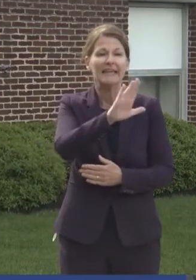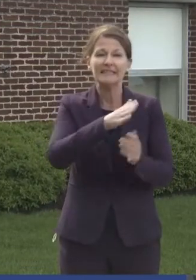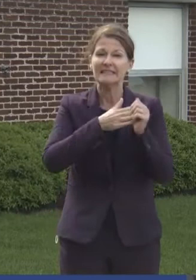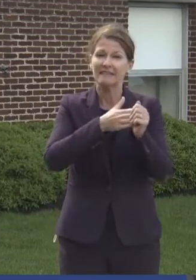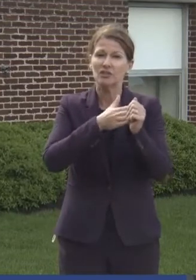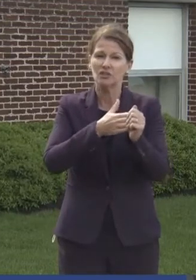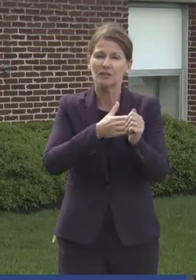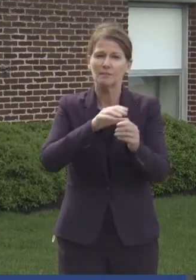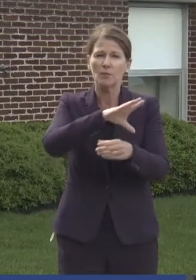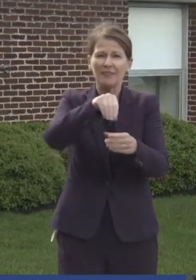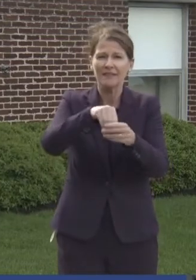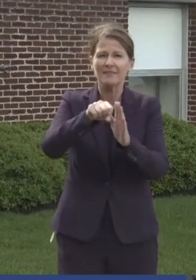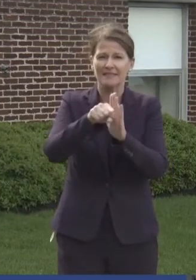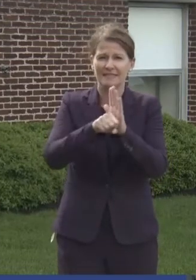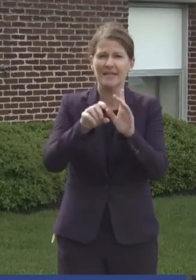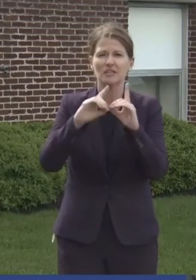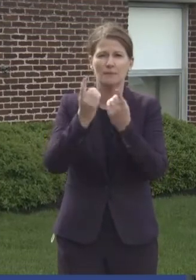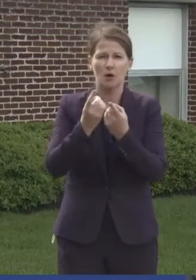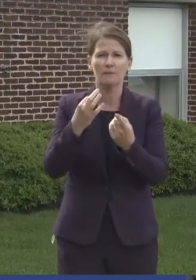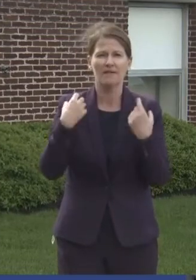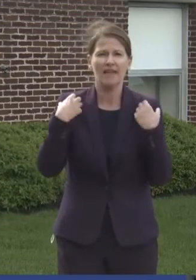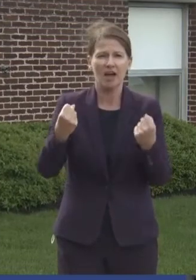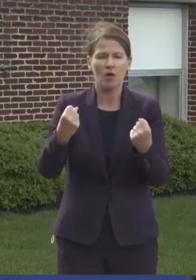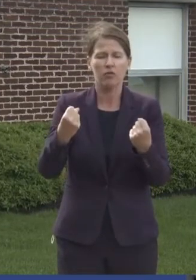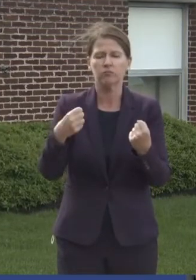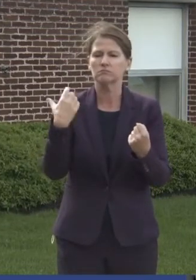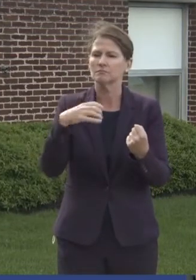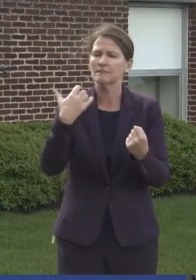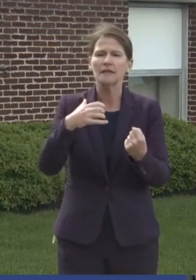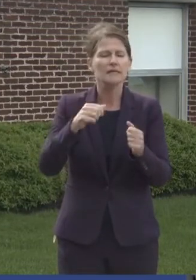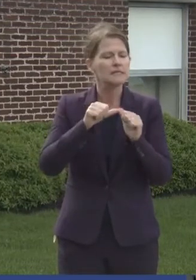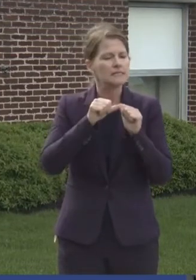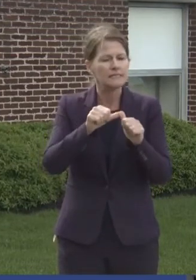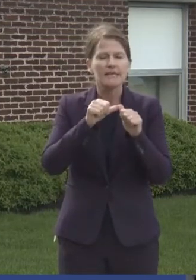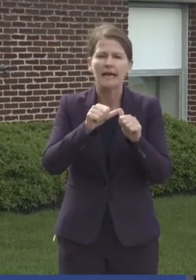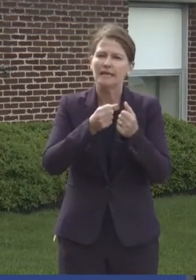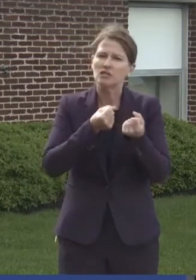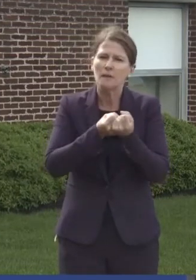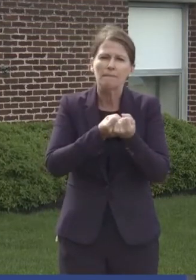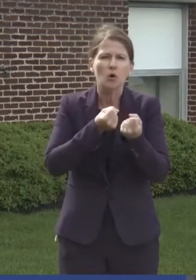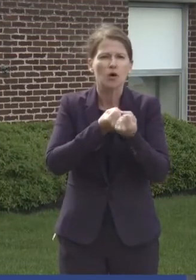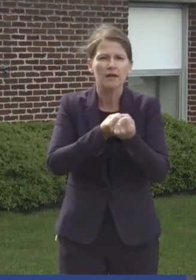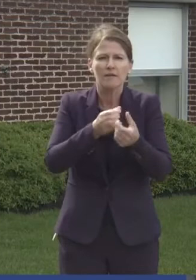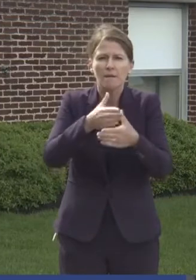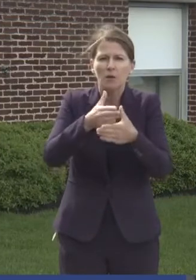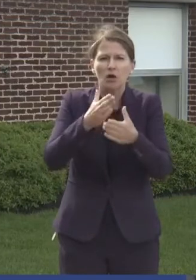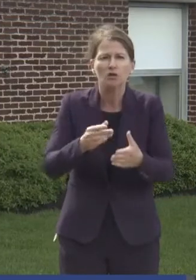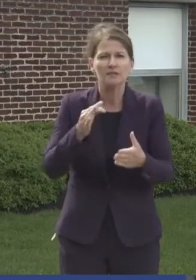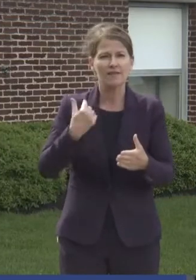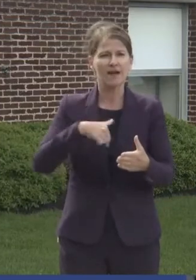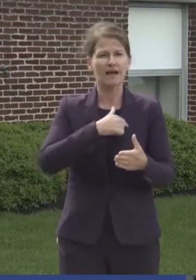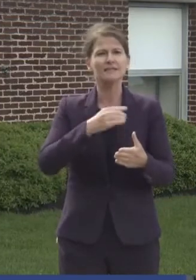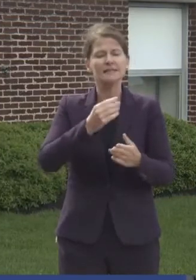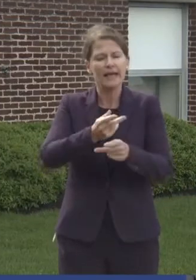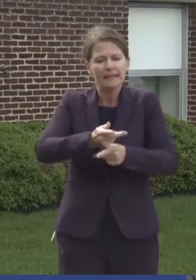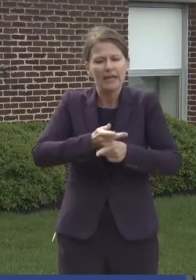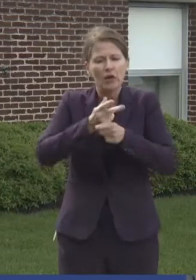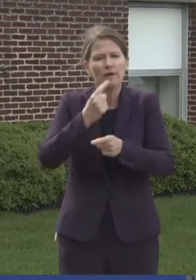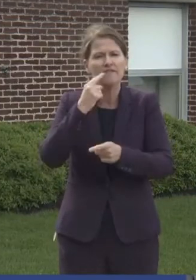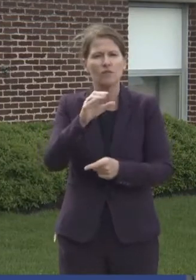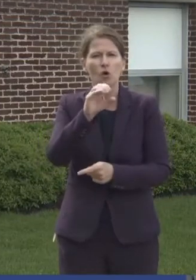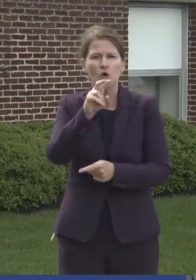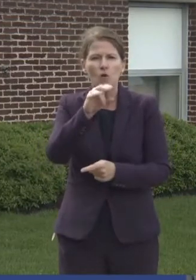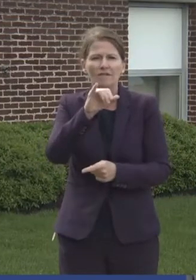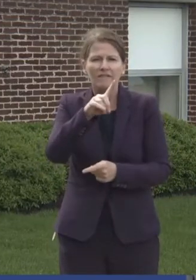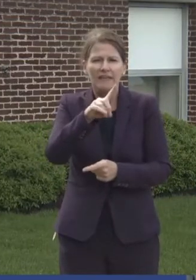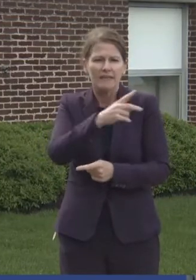within the State Department of Health. They have been steady, supportive partners of us in caring for COVID patients,